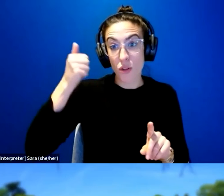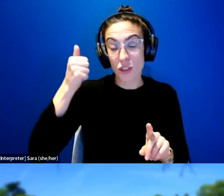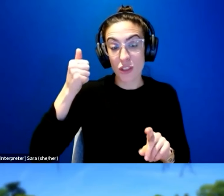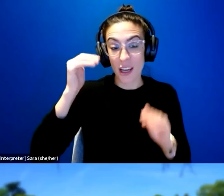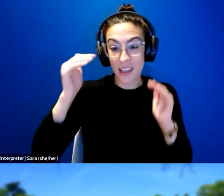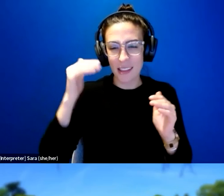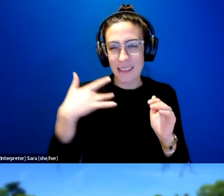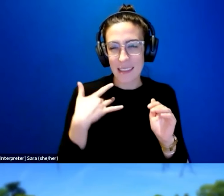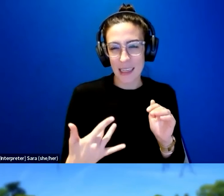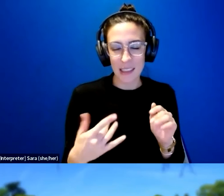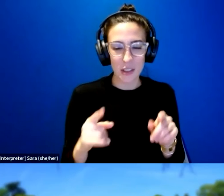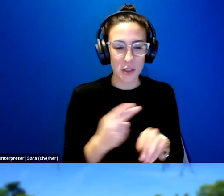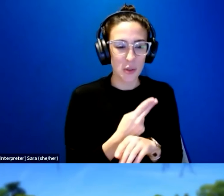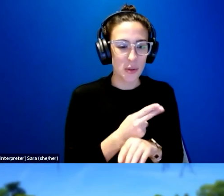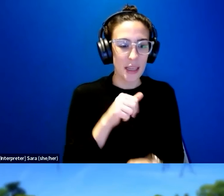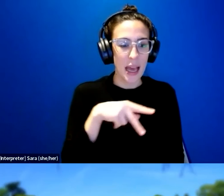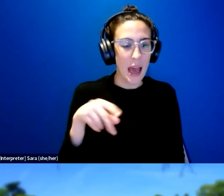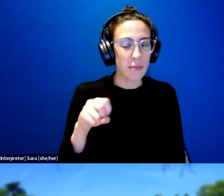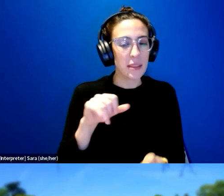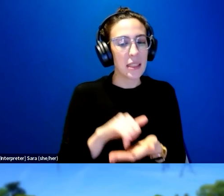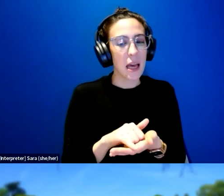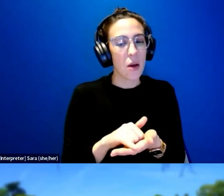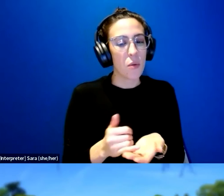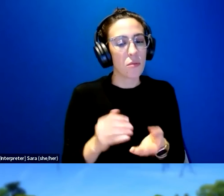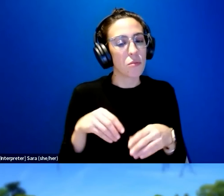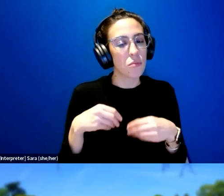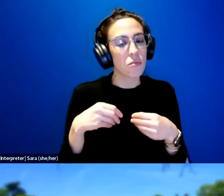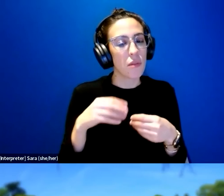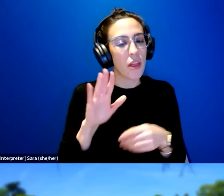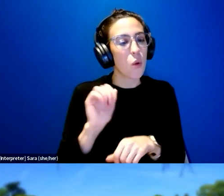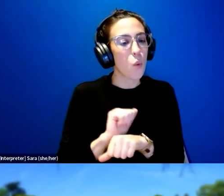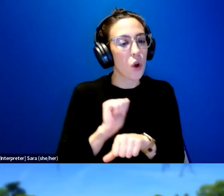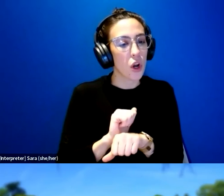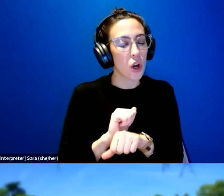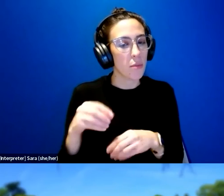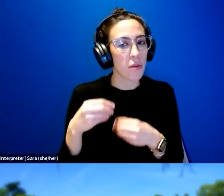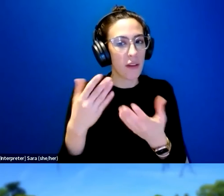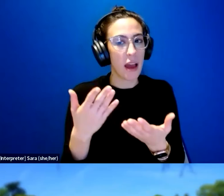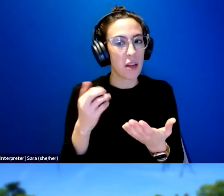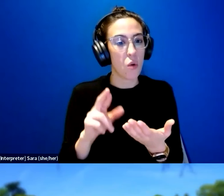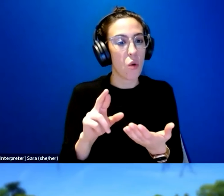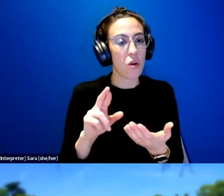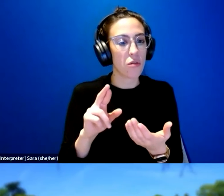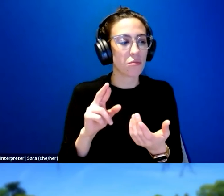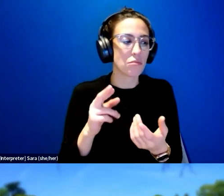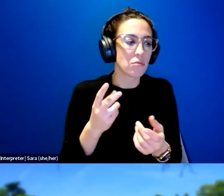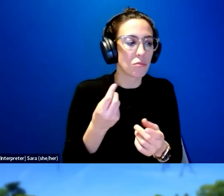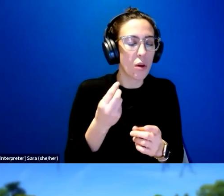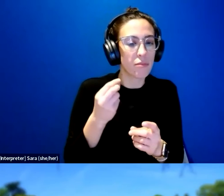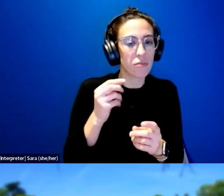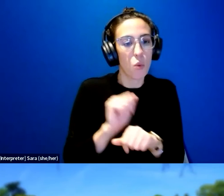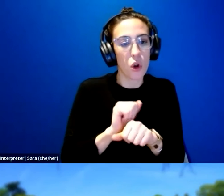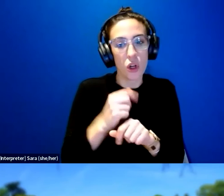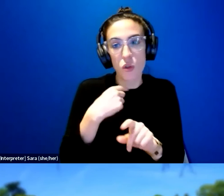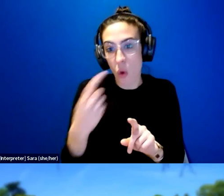use applications that were provided by their work or were the ones that they were told to use. Whereas the older,